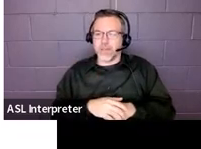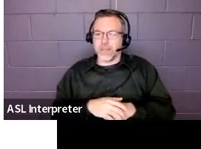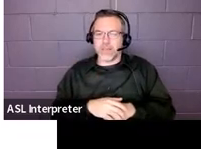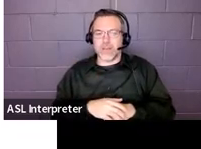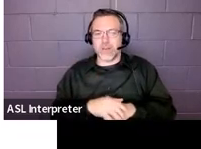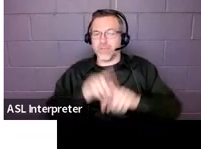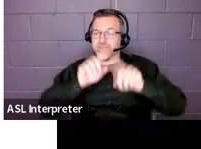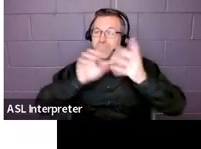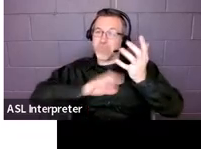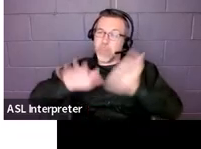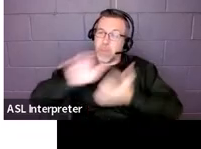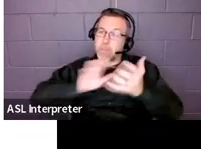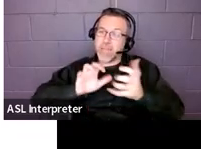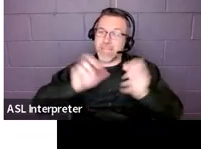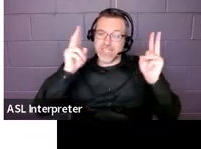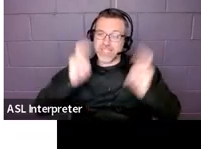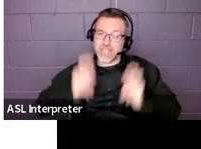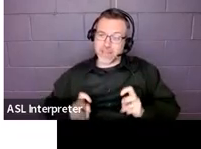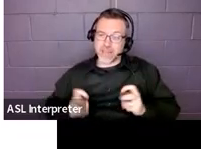little bit of a mixture of things.